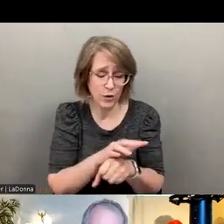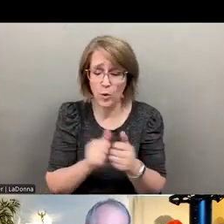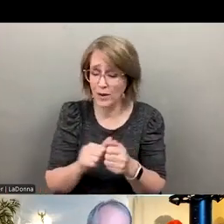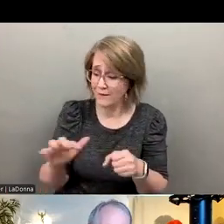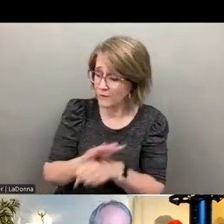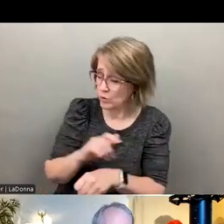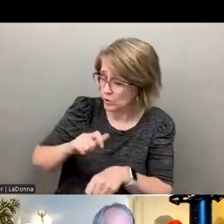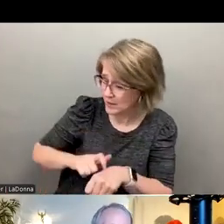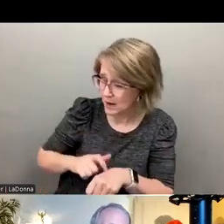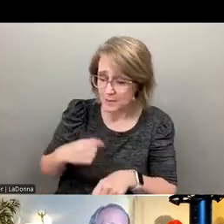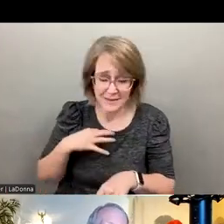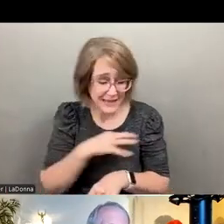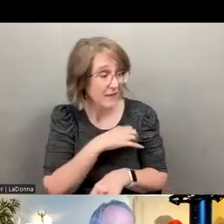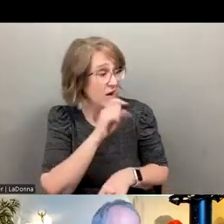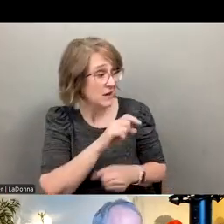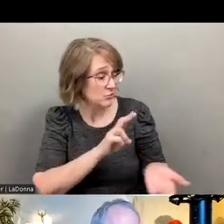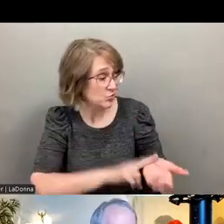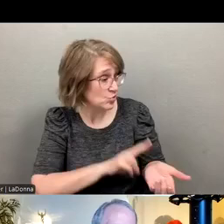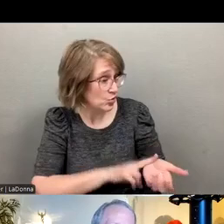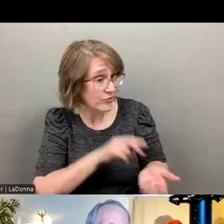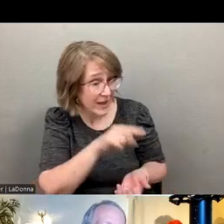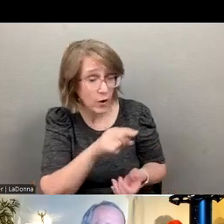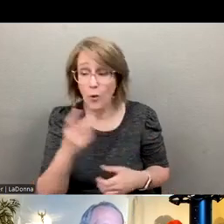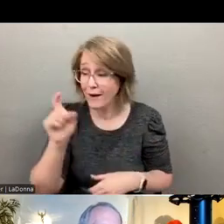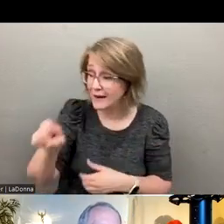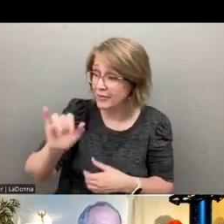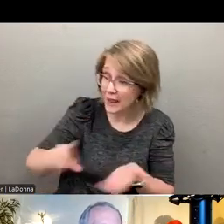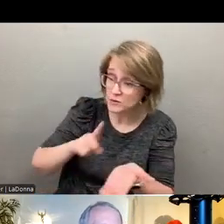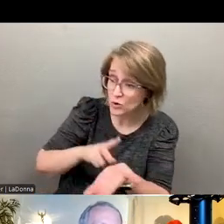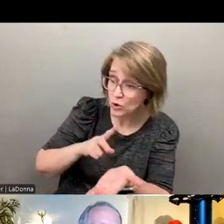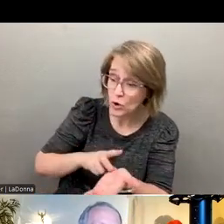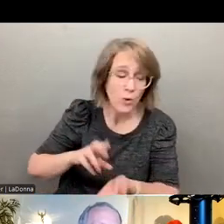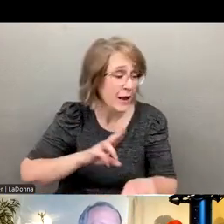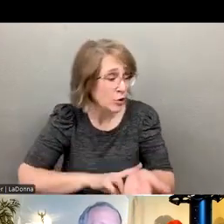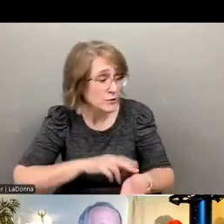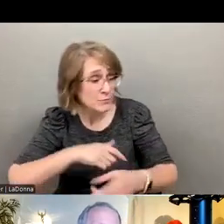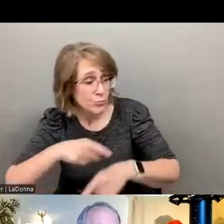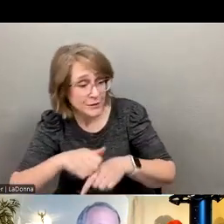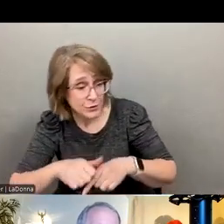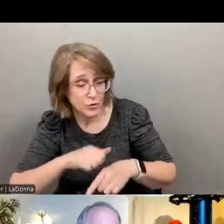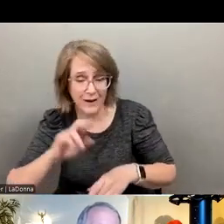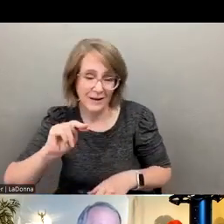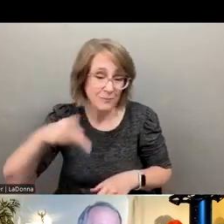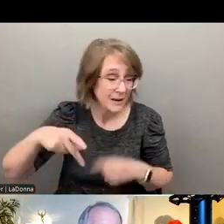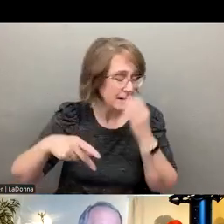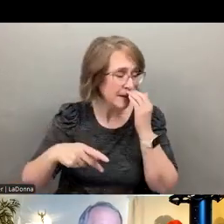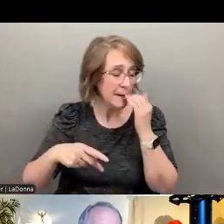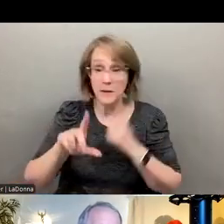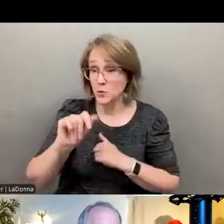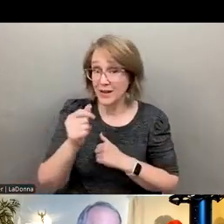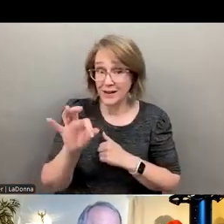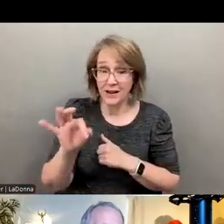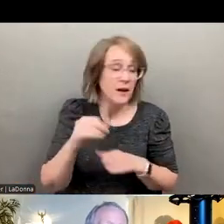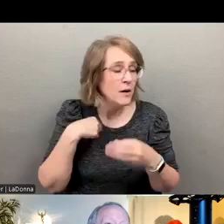And you've got to have that nursing role filled. You've got to have that doc role filled, that nurse practitioner role filled. In 2019, we spent right